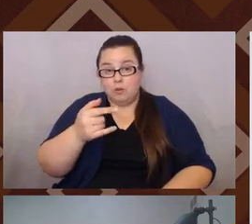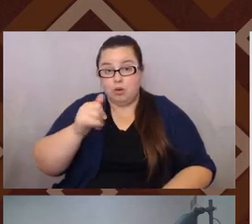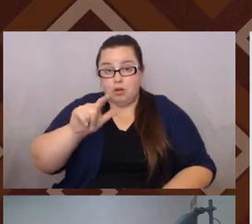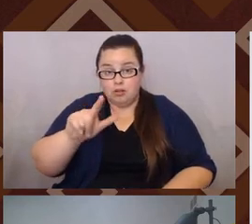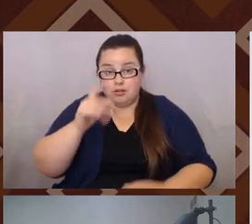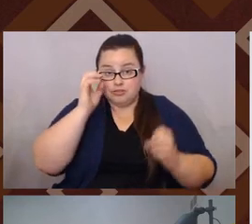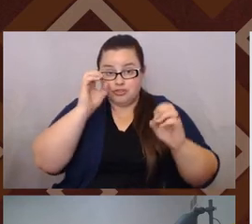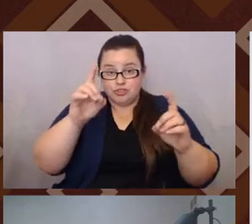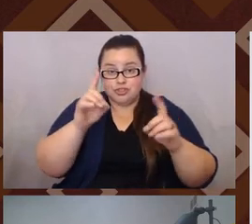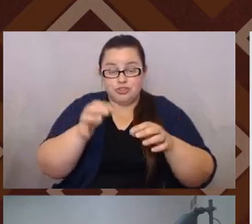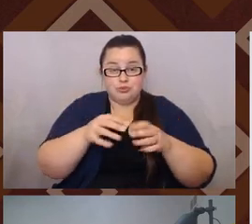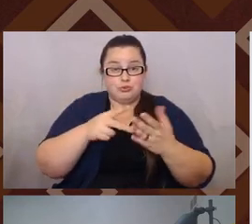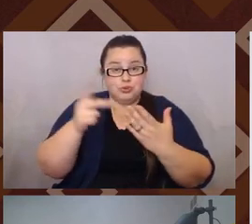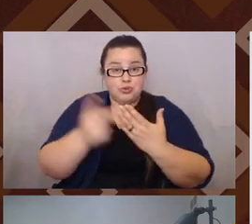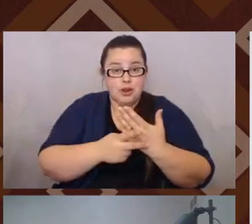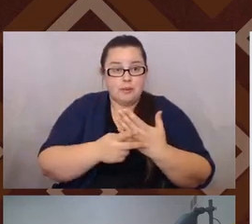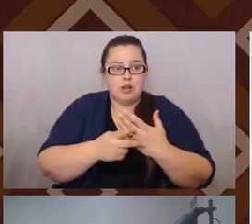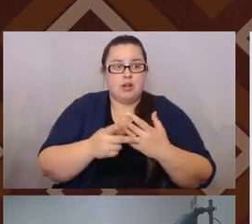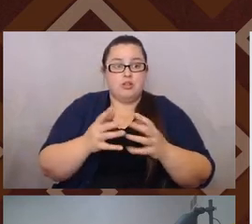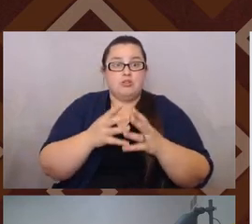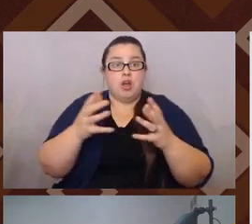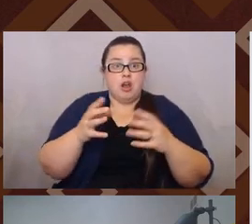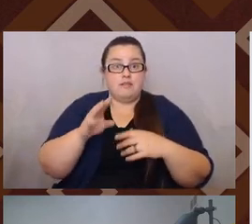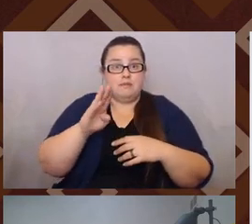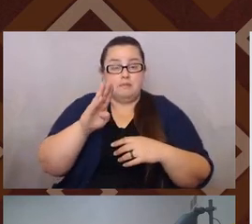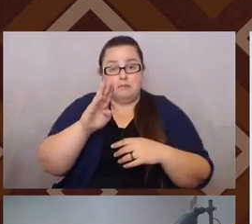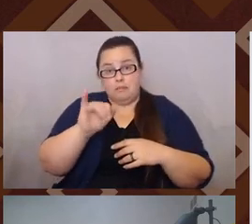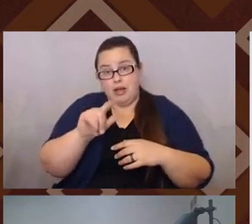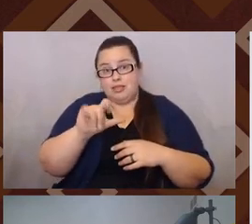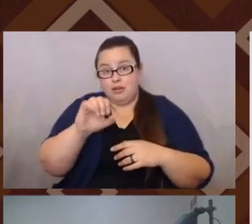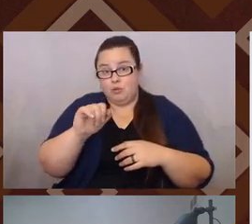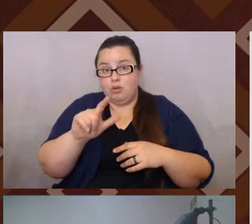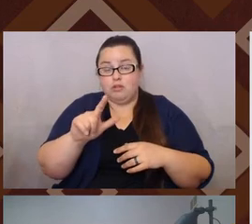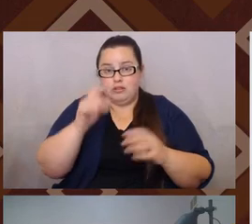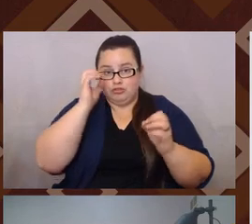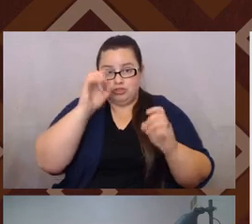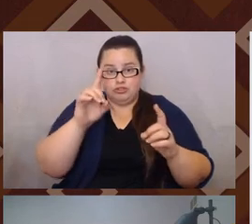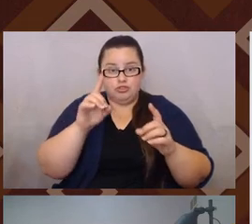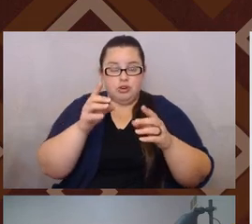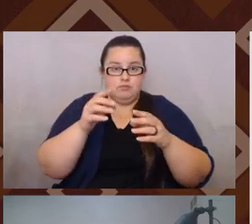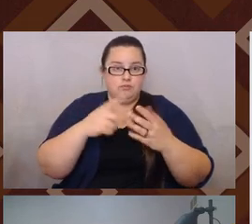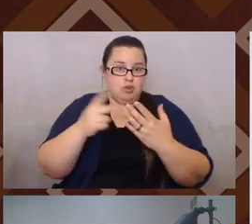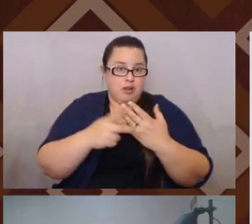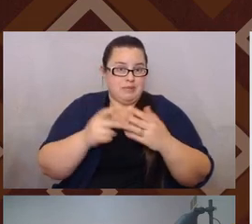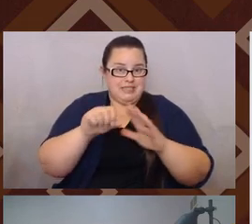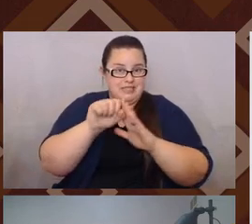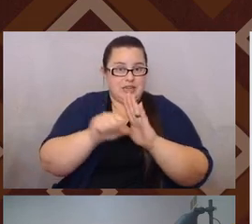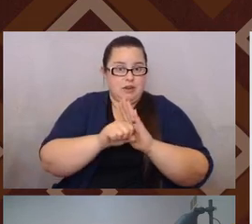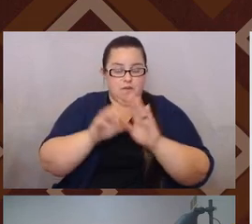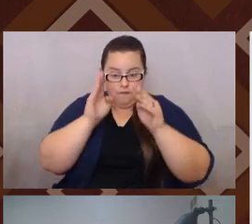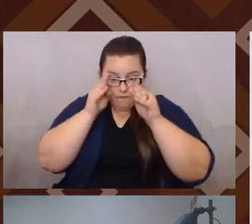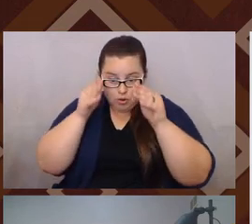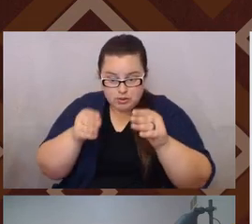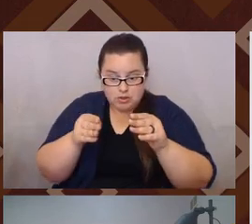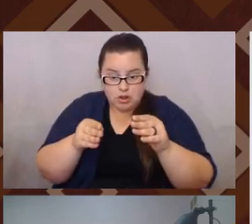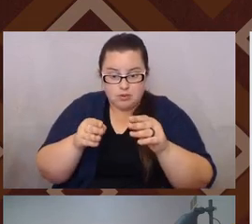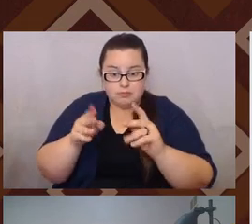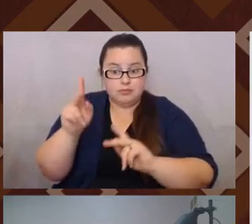a lot of really strong bilingual education programs across the state target non-native speakers